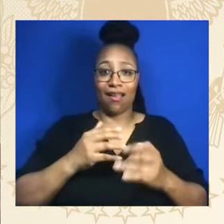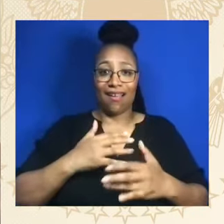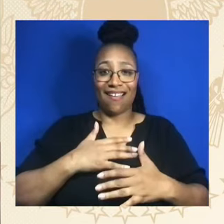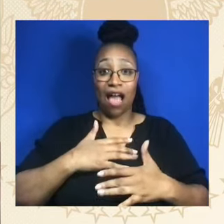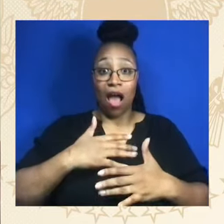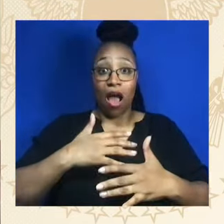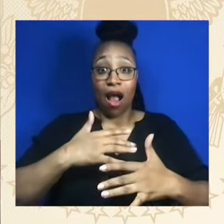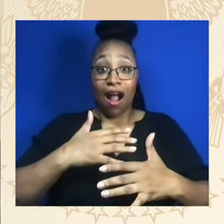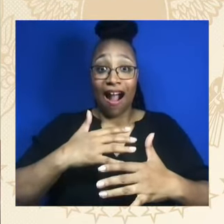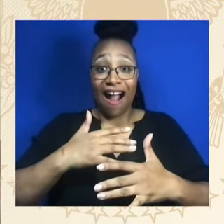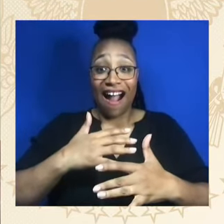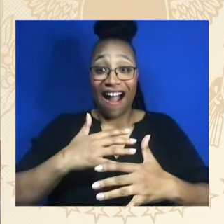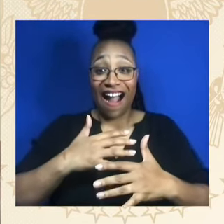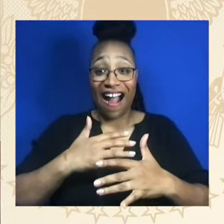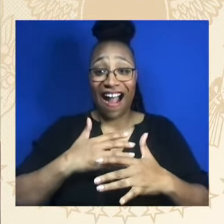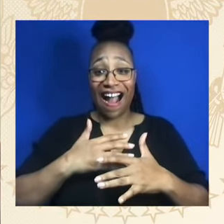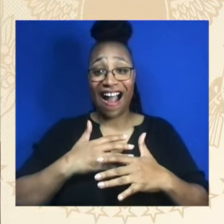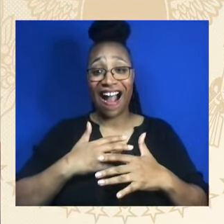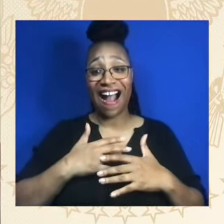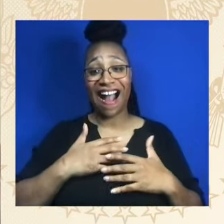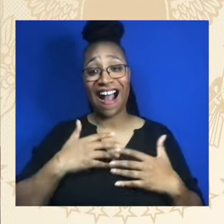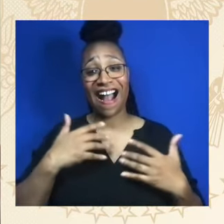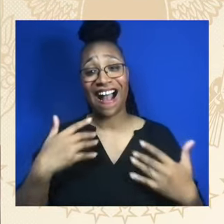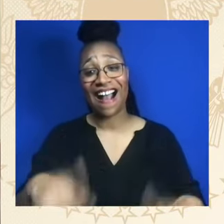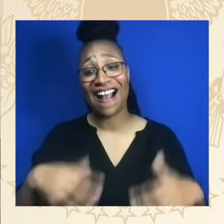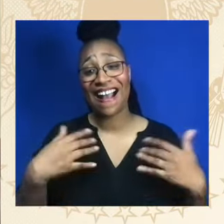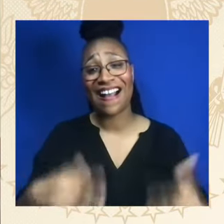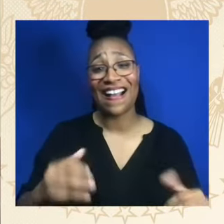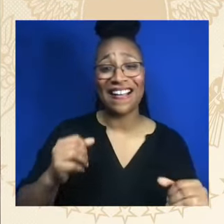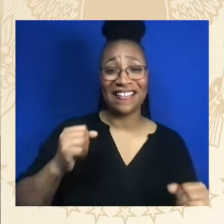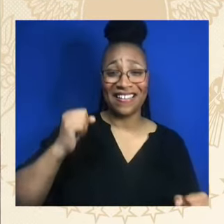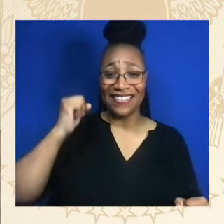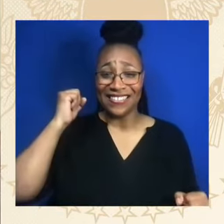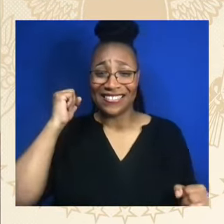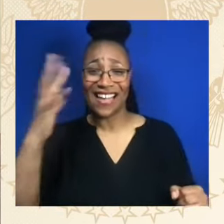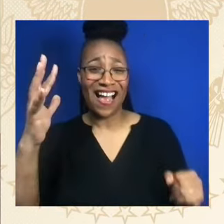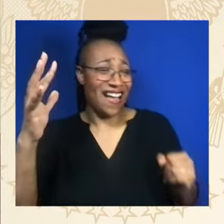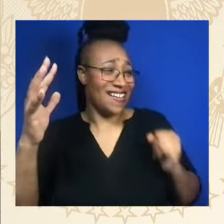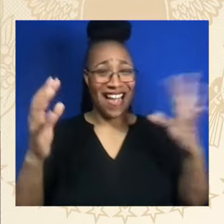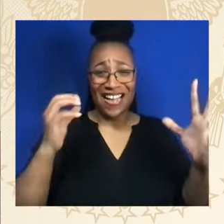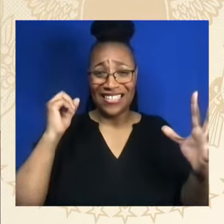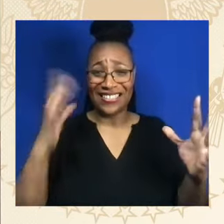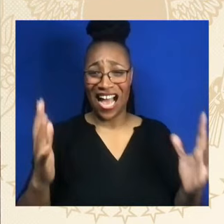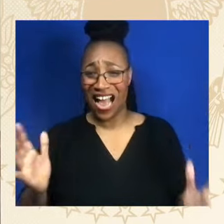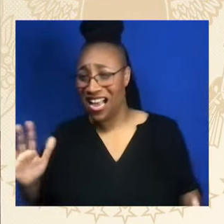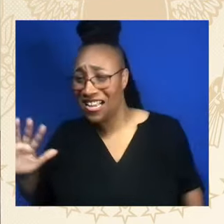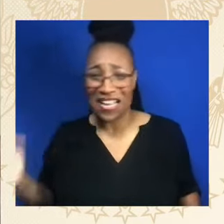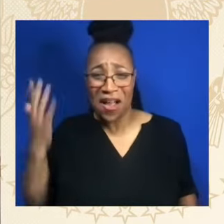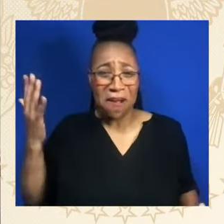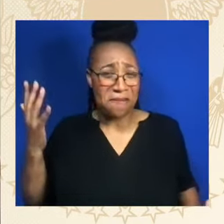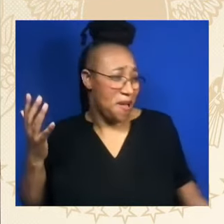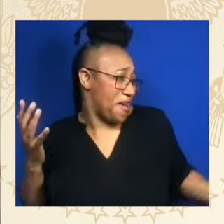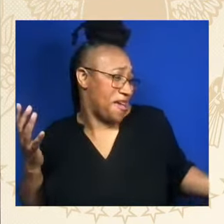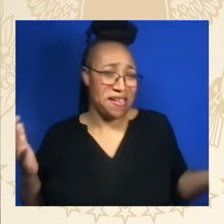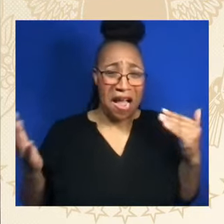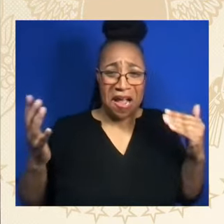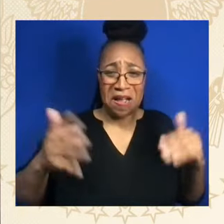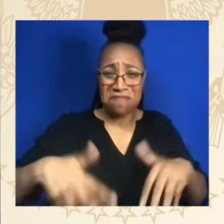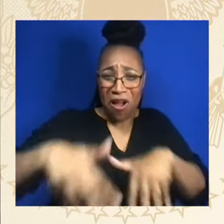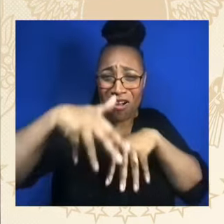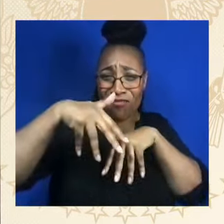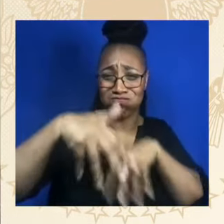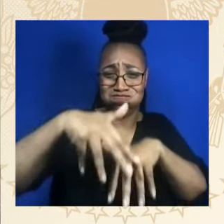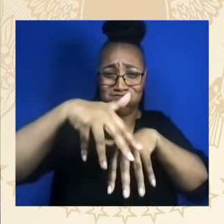treading our path through the blood of the slaughter Out of the gloomy past, till now we